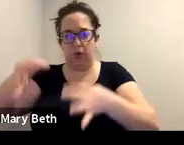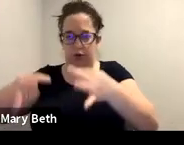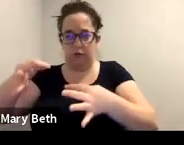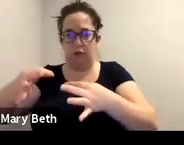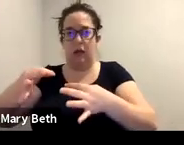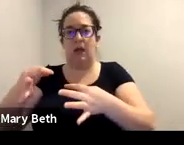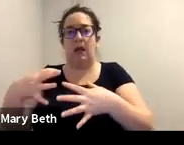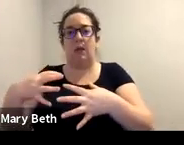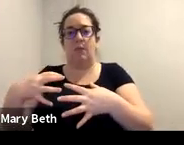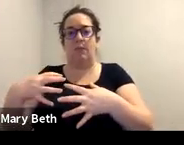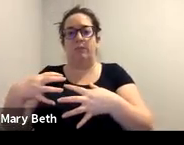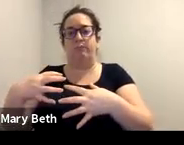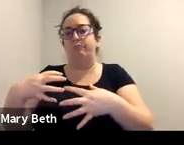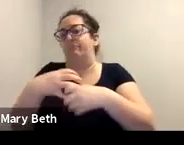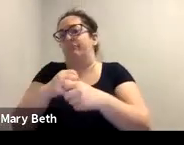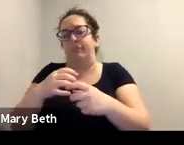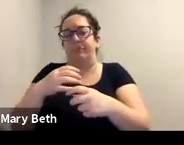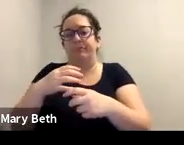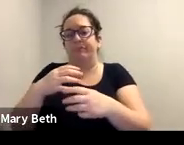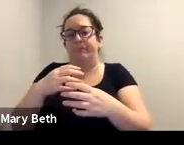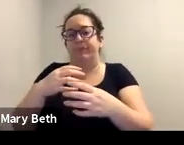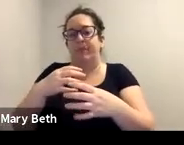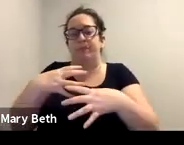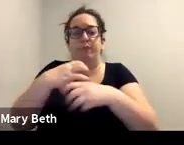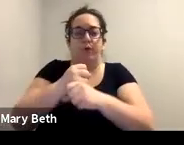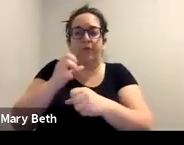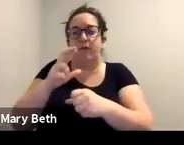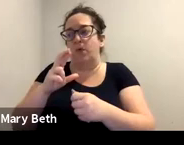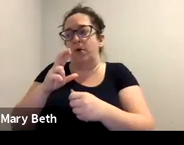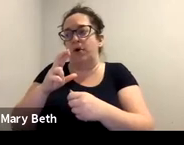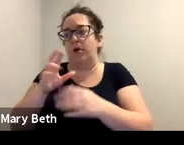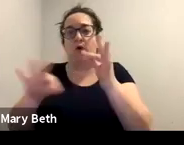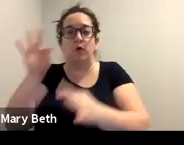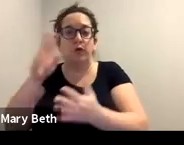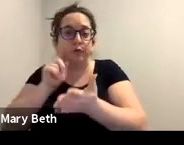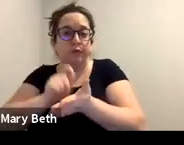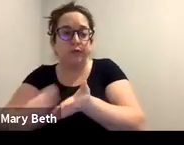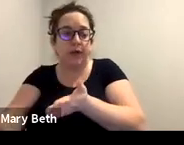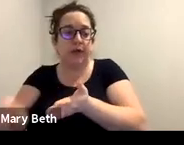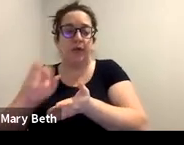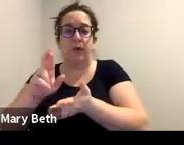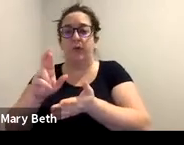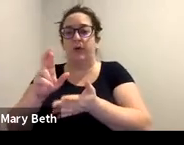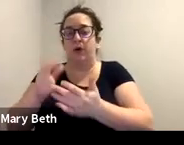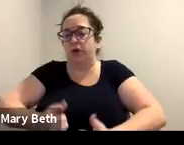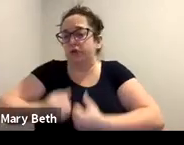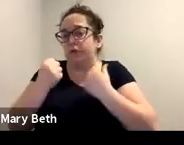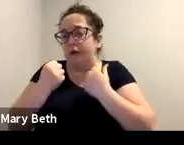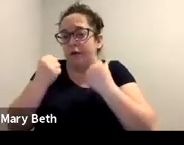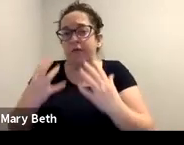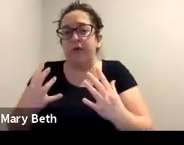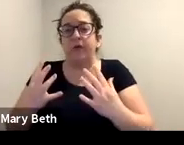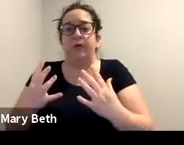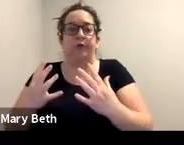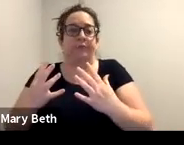services where we may be, maybe ghostwriting or helping a survivor put their forms together, put